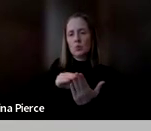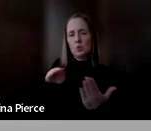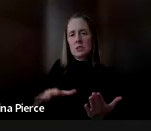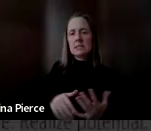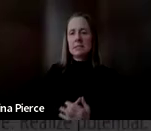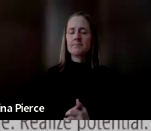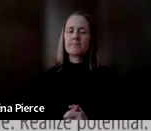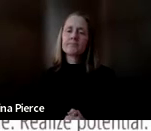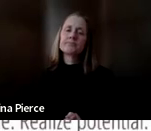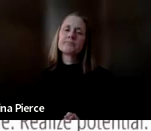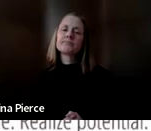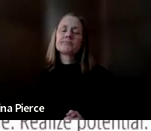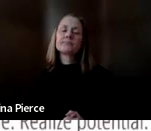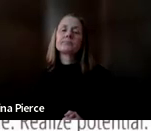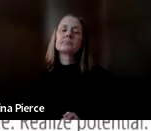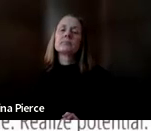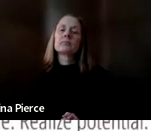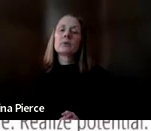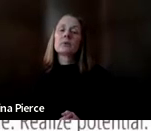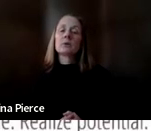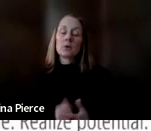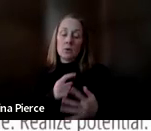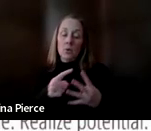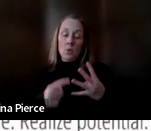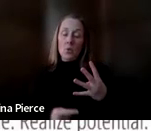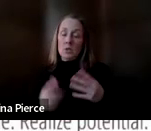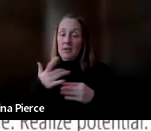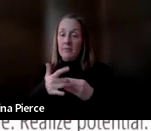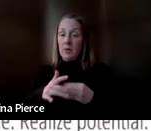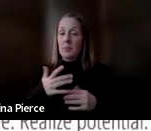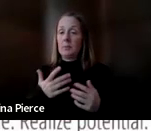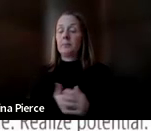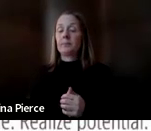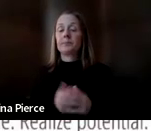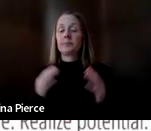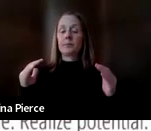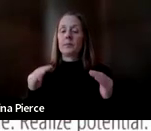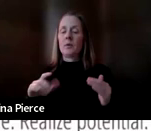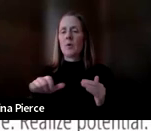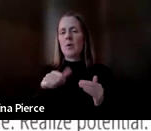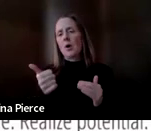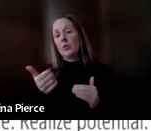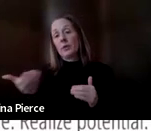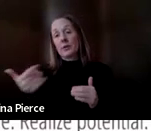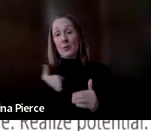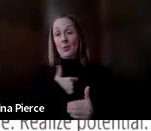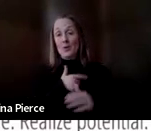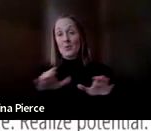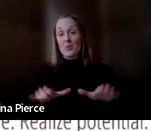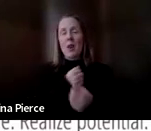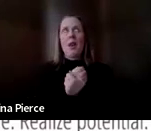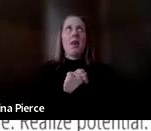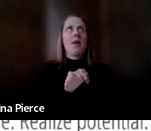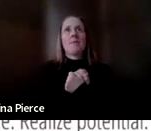Like I said, those are available on our website. Another awesome thing we do, and one of the things I love most, is our